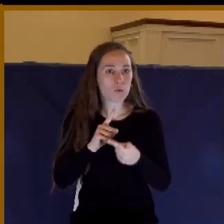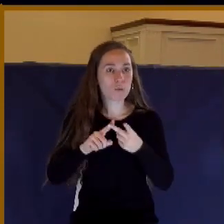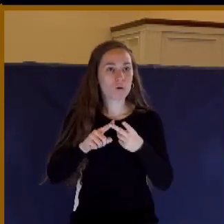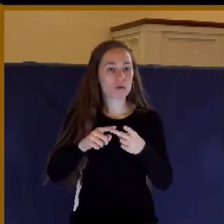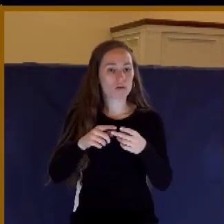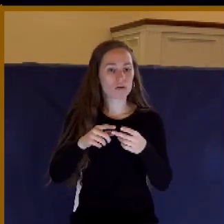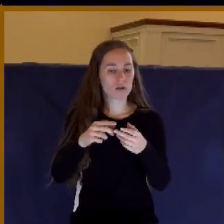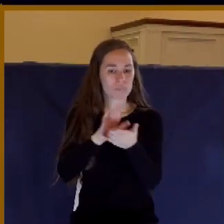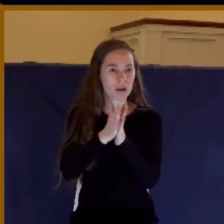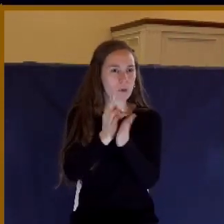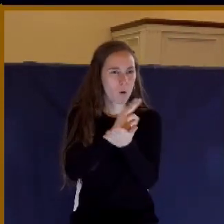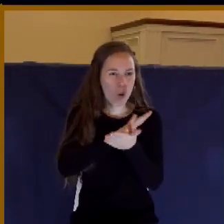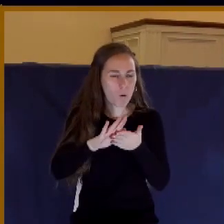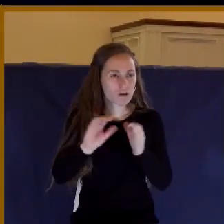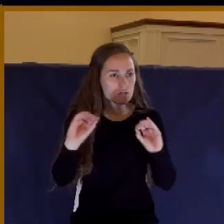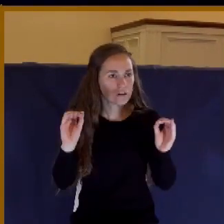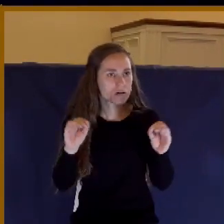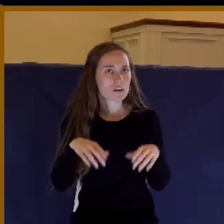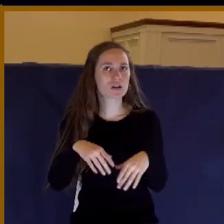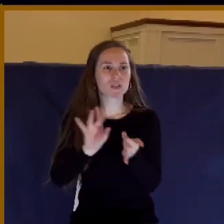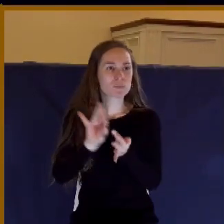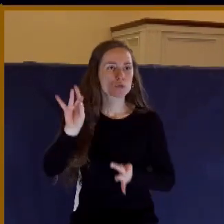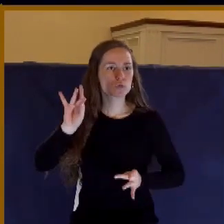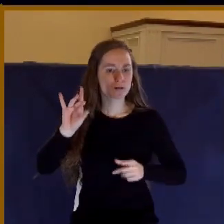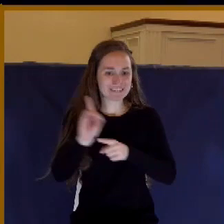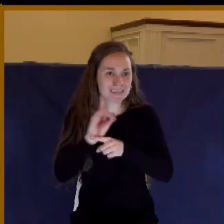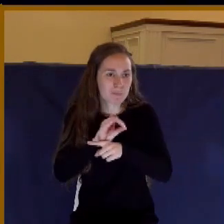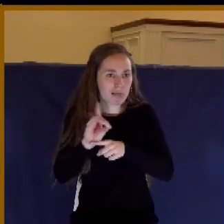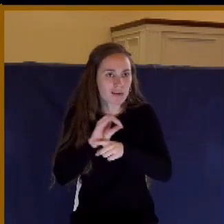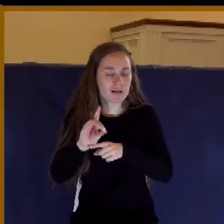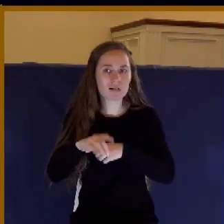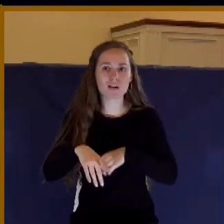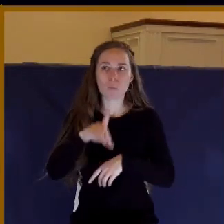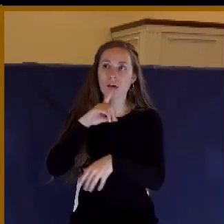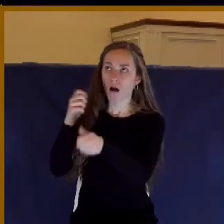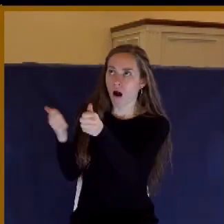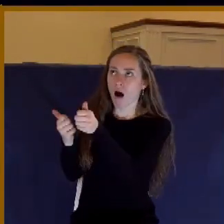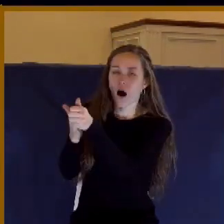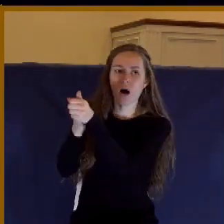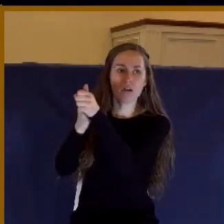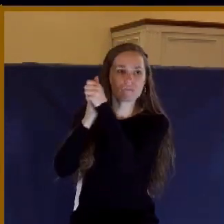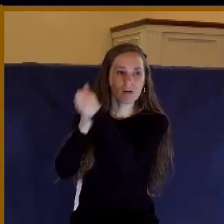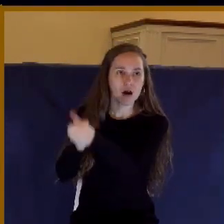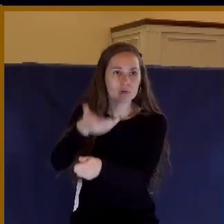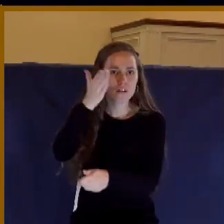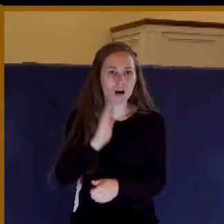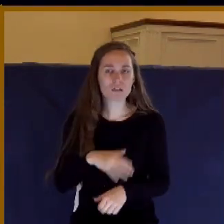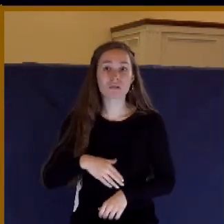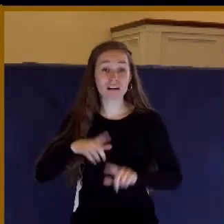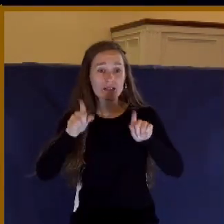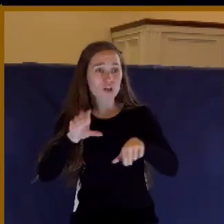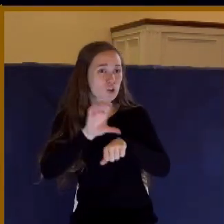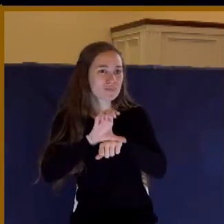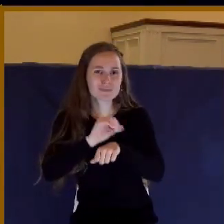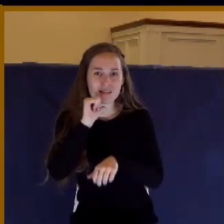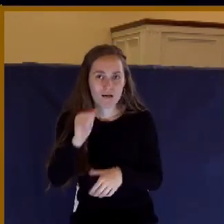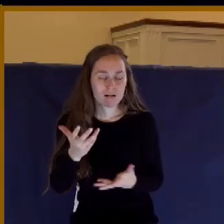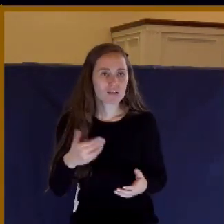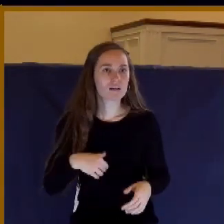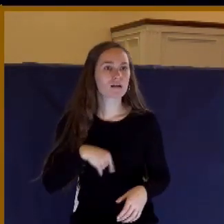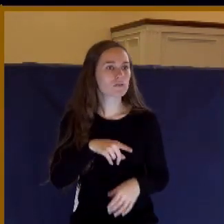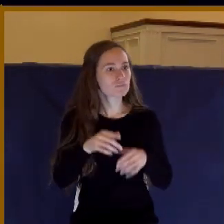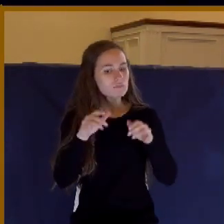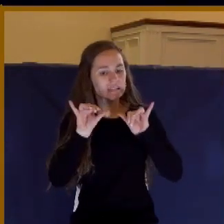holiness. There's no spiritual disciplines in their life. There's no church attendance. They still live like the world. They live in